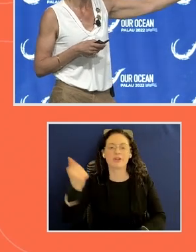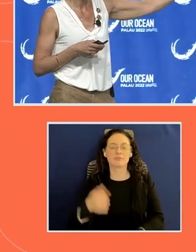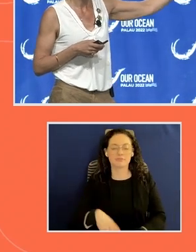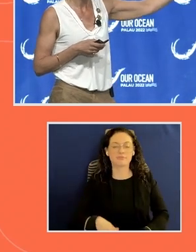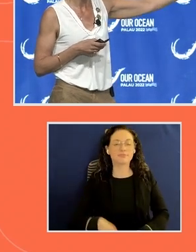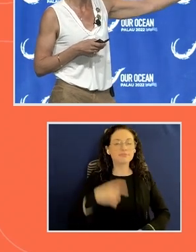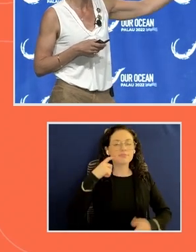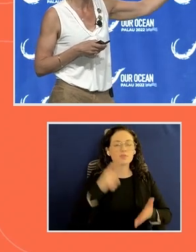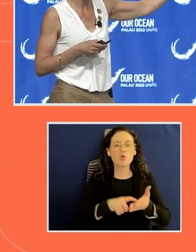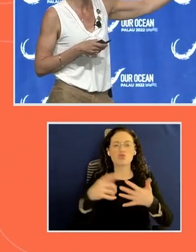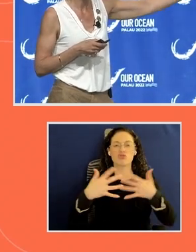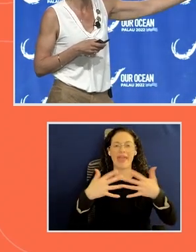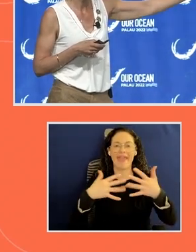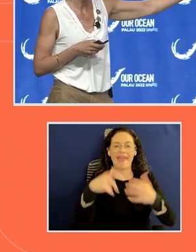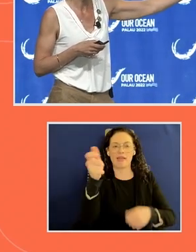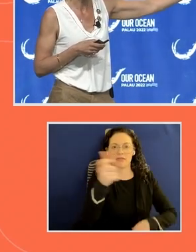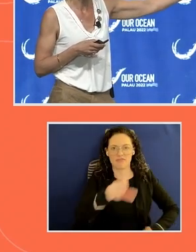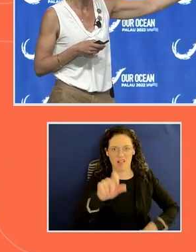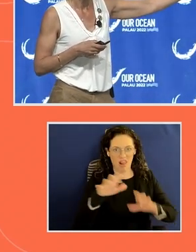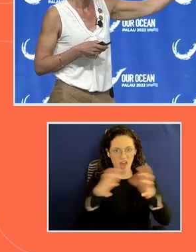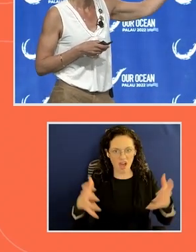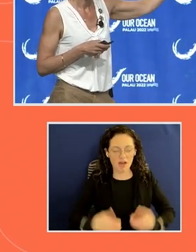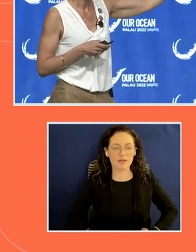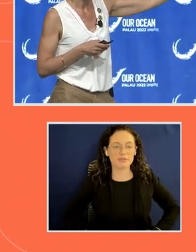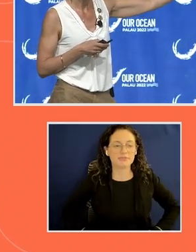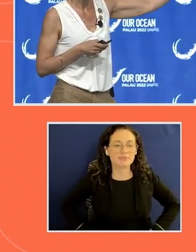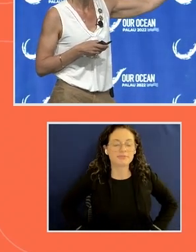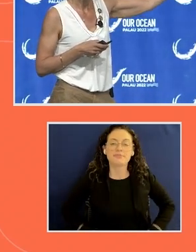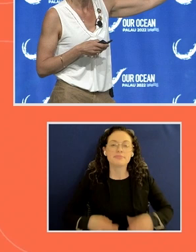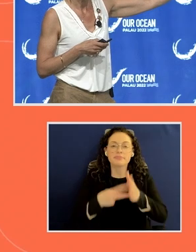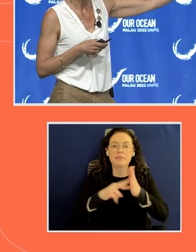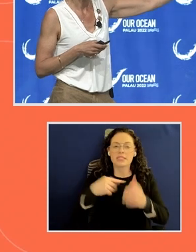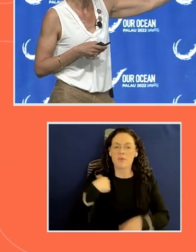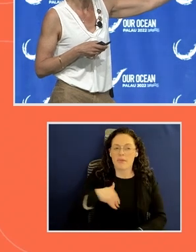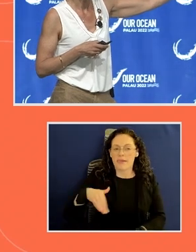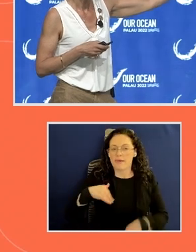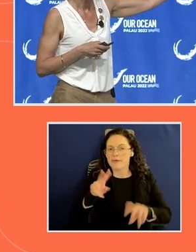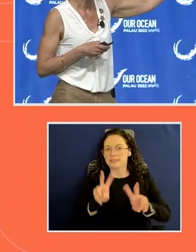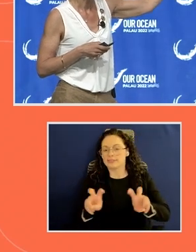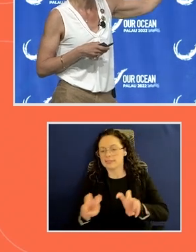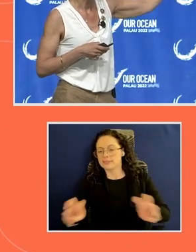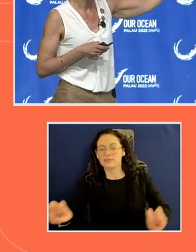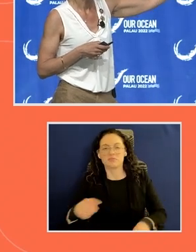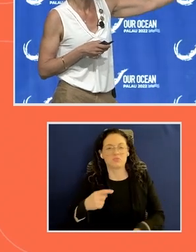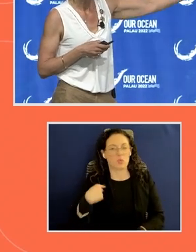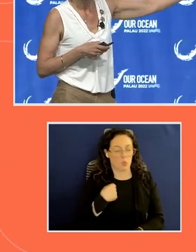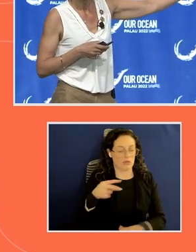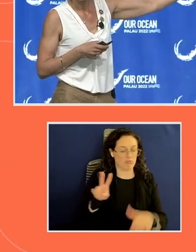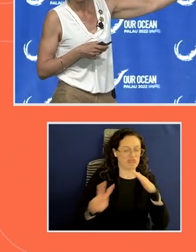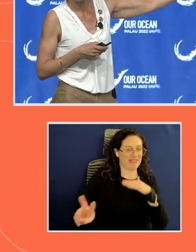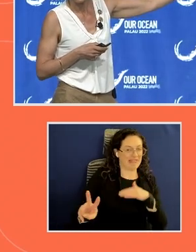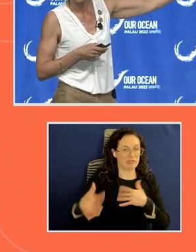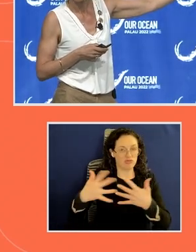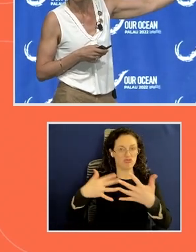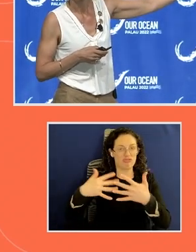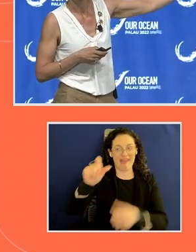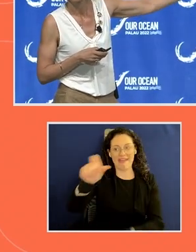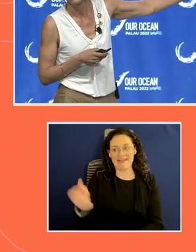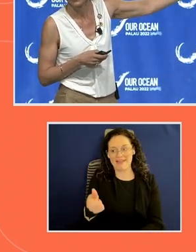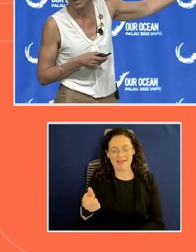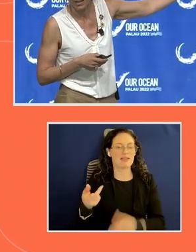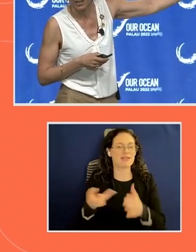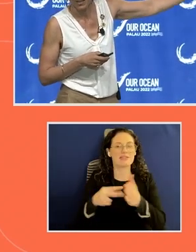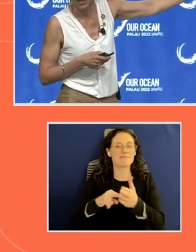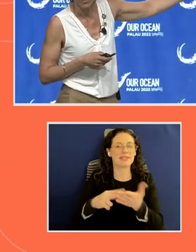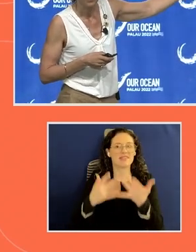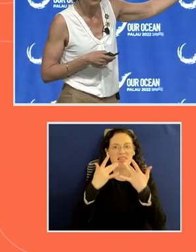There's a lot of gray there that means we haven't assessed it yet. And we're predicting that a lot of that in the gray is due to a lack of available data for us to